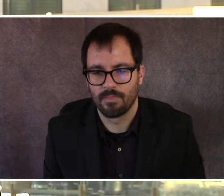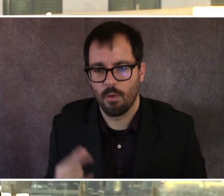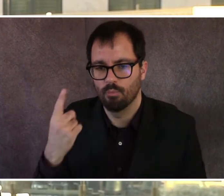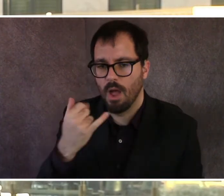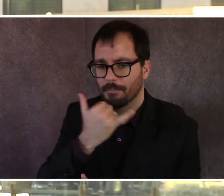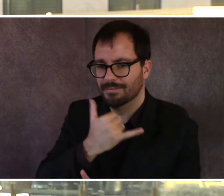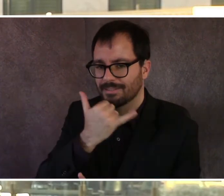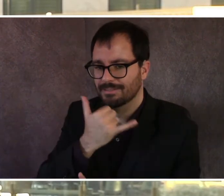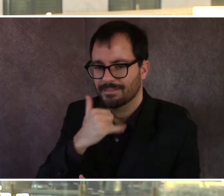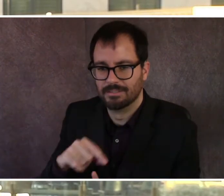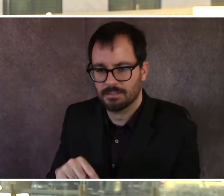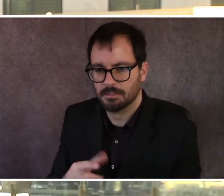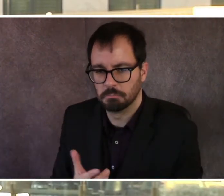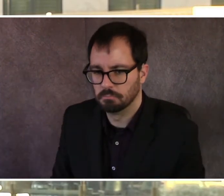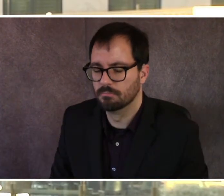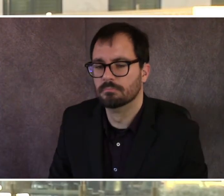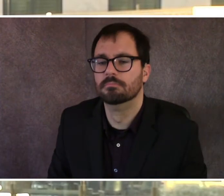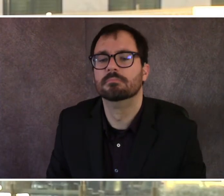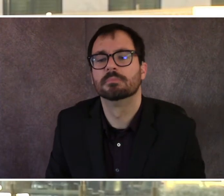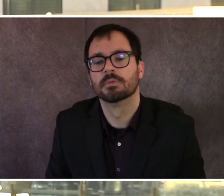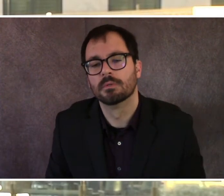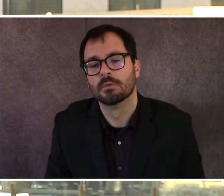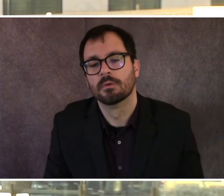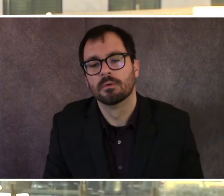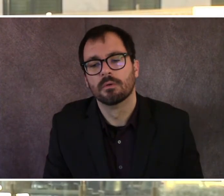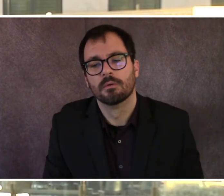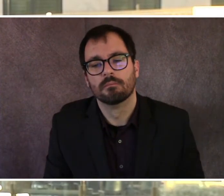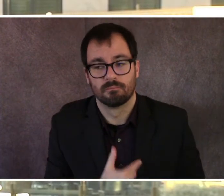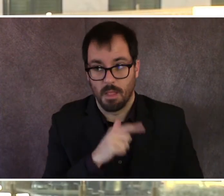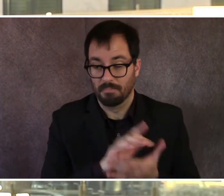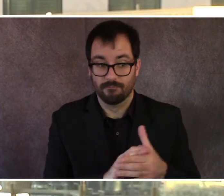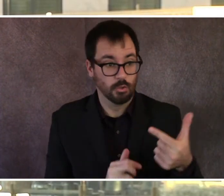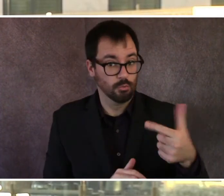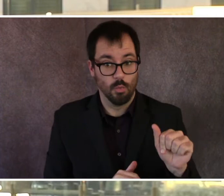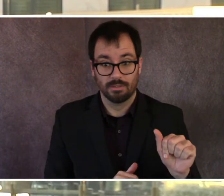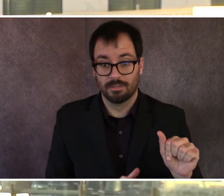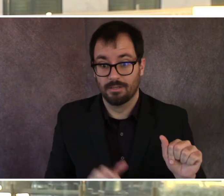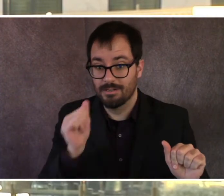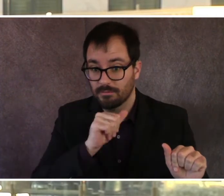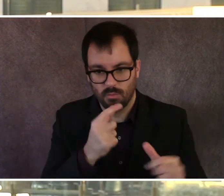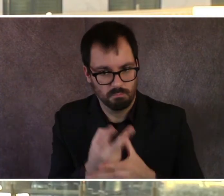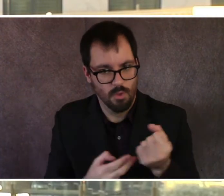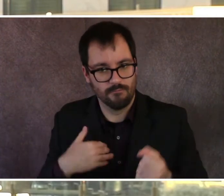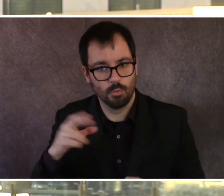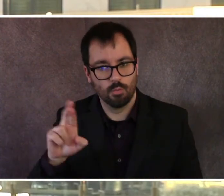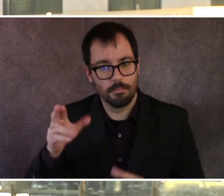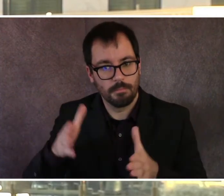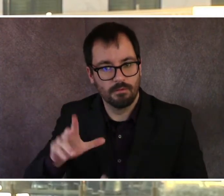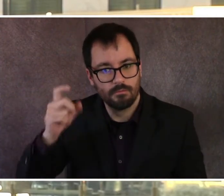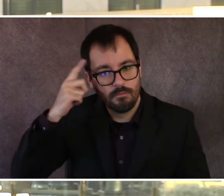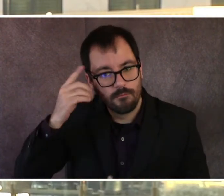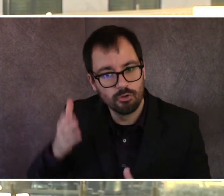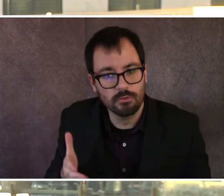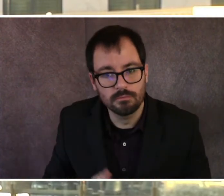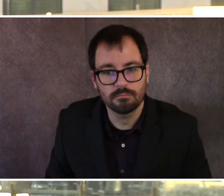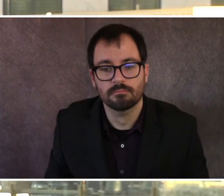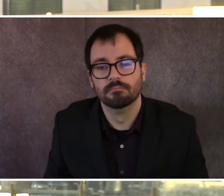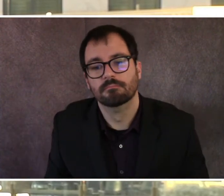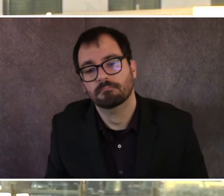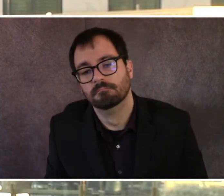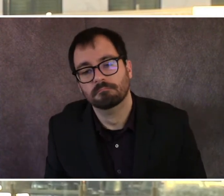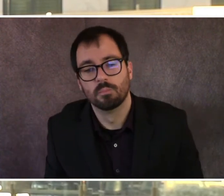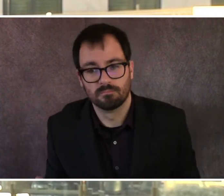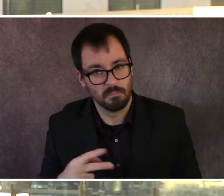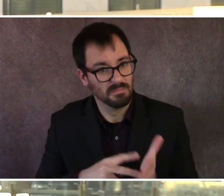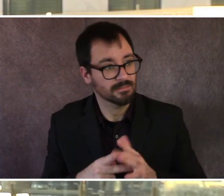Republican governors, um, that, you know, so it's not a Democrat Republican thing. It's a thing of letting, letting, time in so people can,